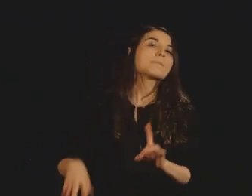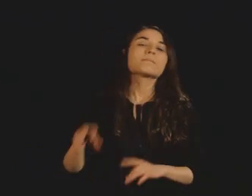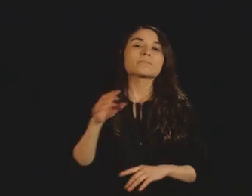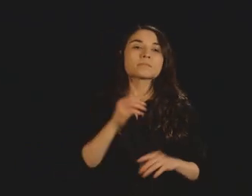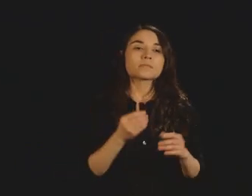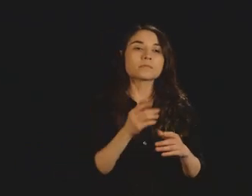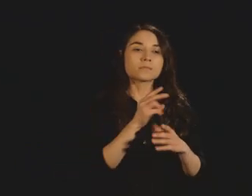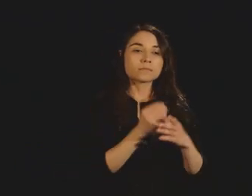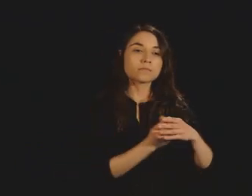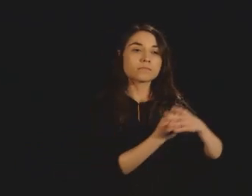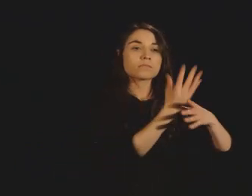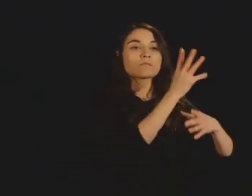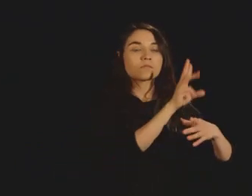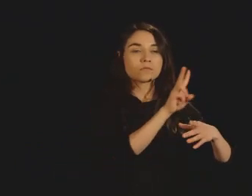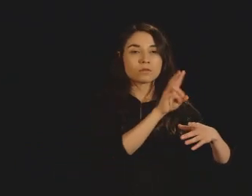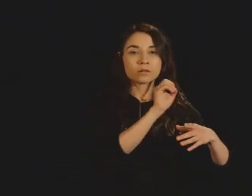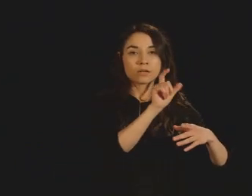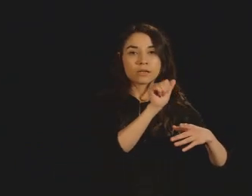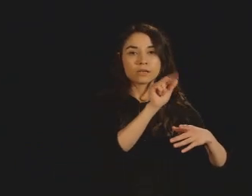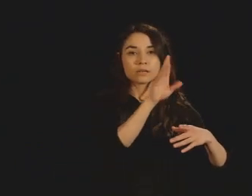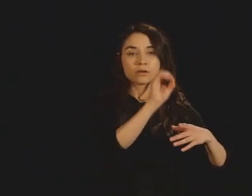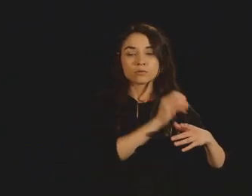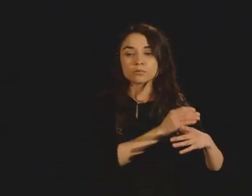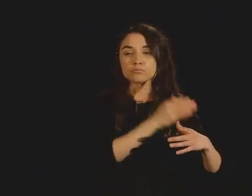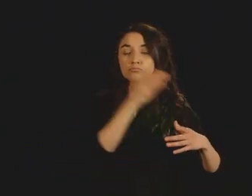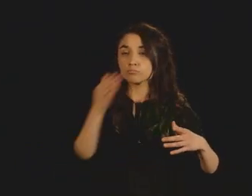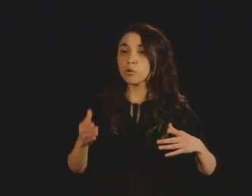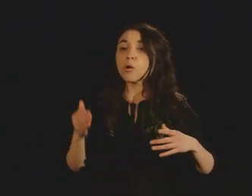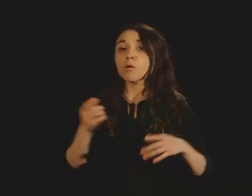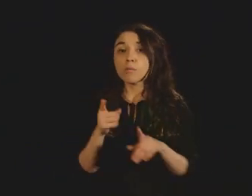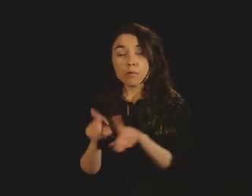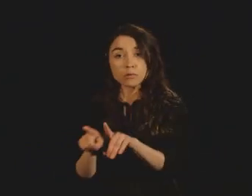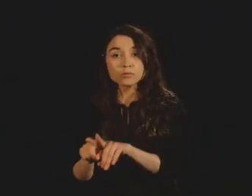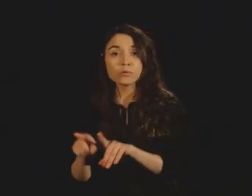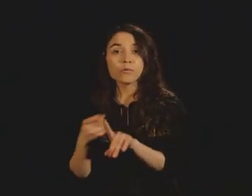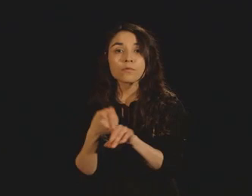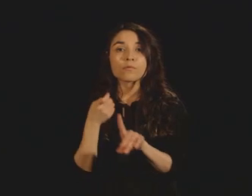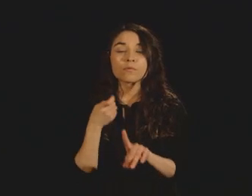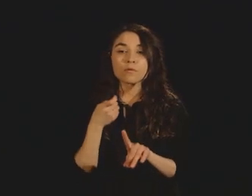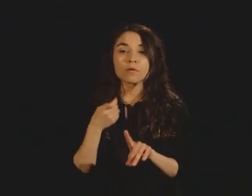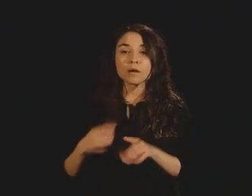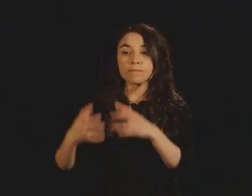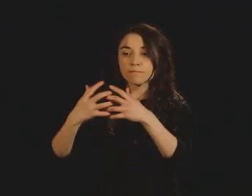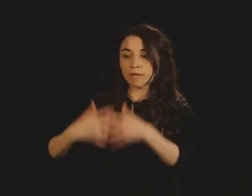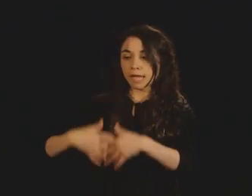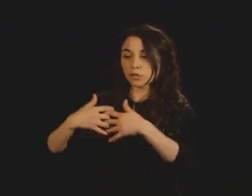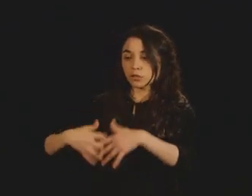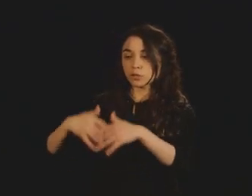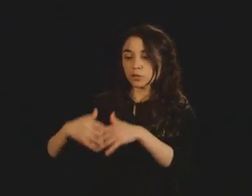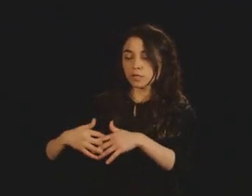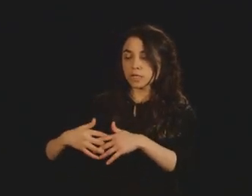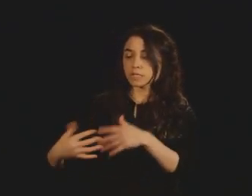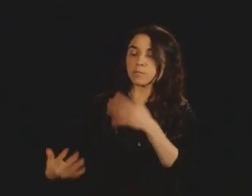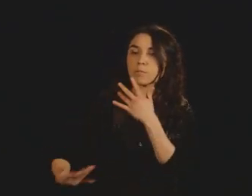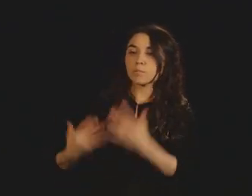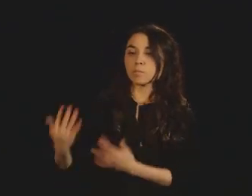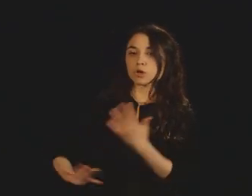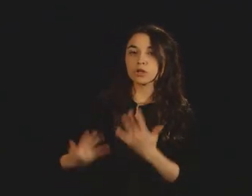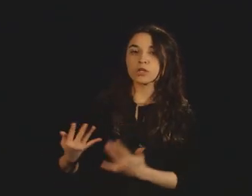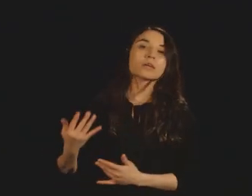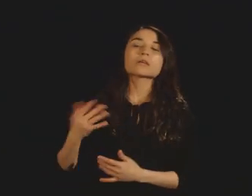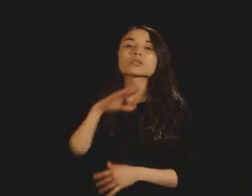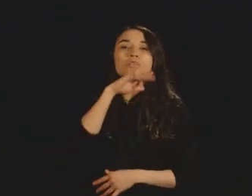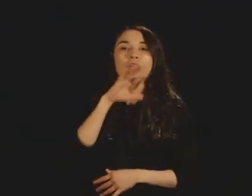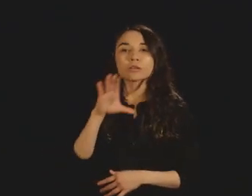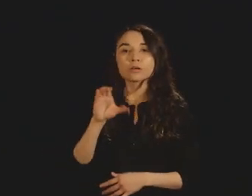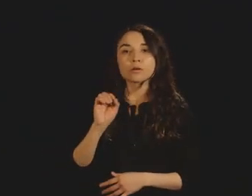man-made waves that gets up into the atmosphere. And that is that it comes from burning dirty coal, coal that has sulfur in